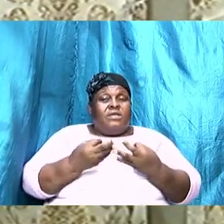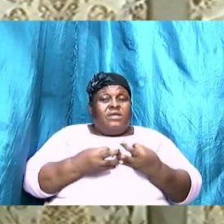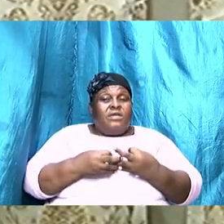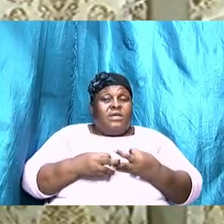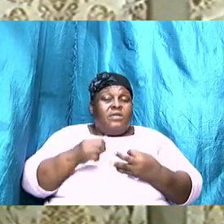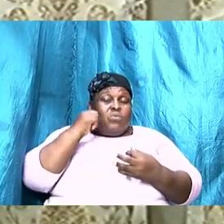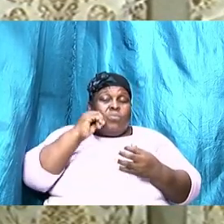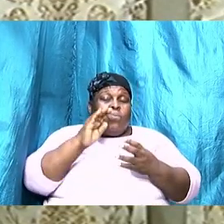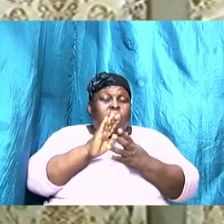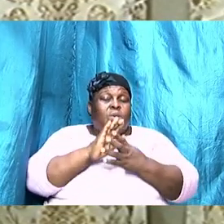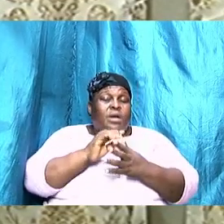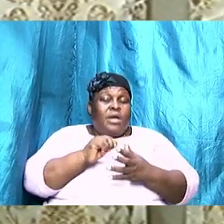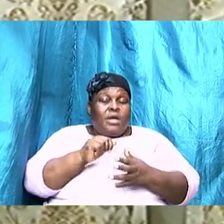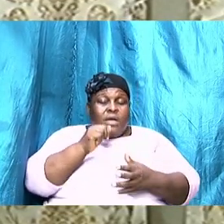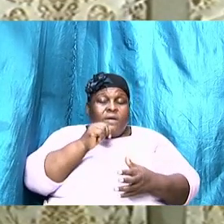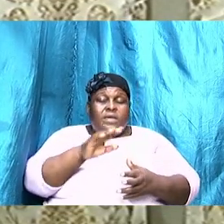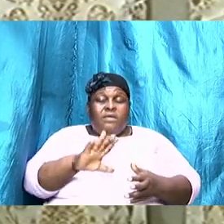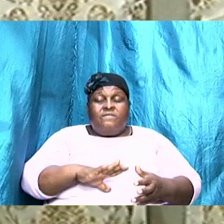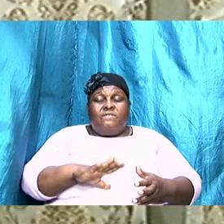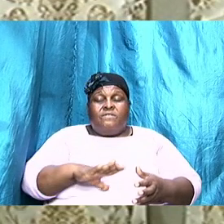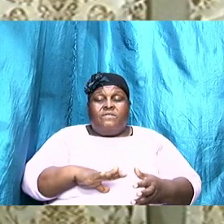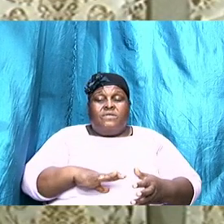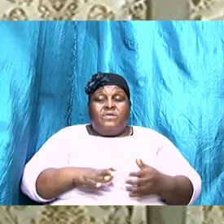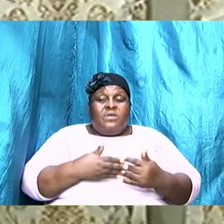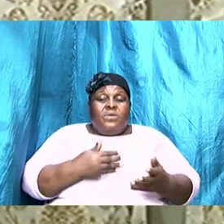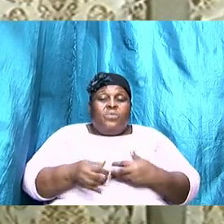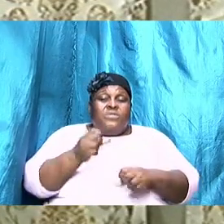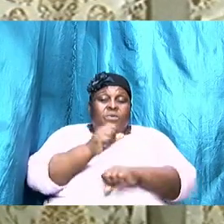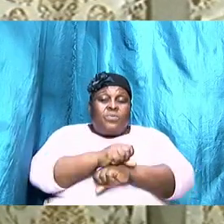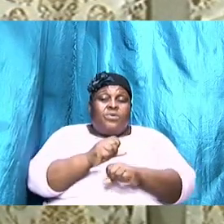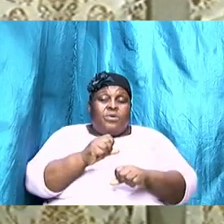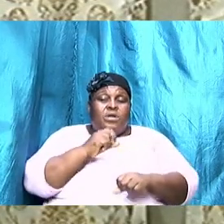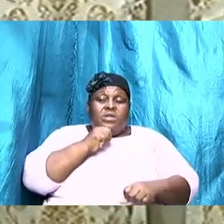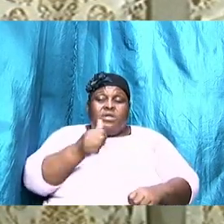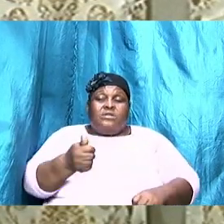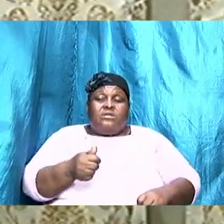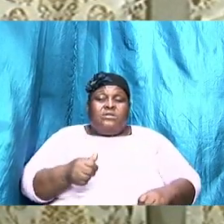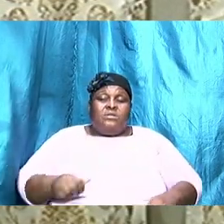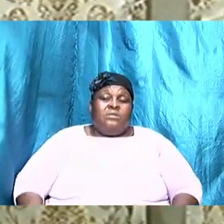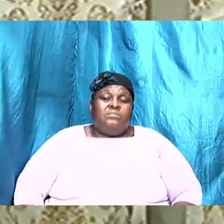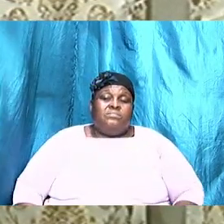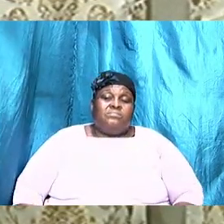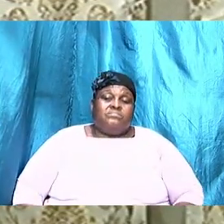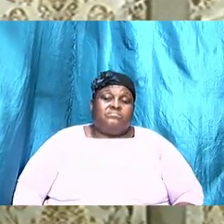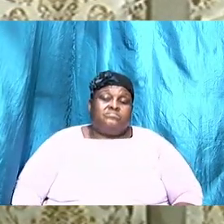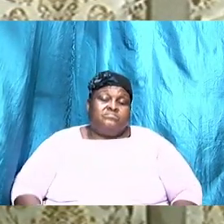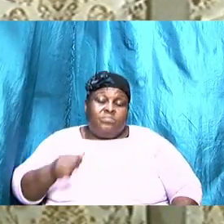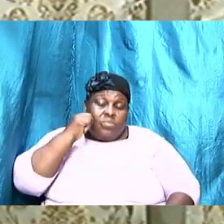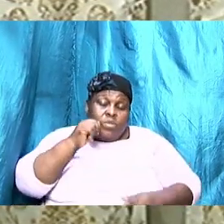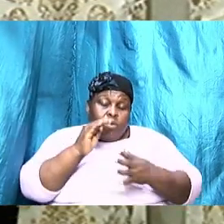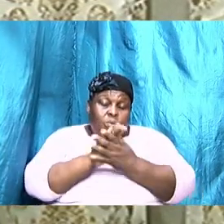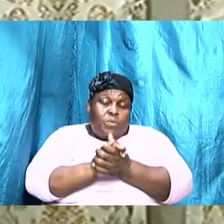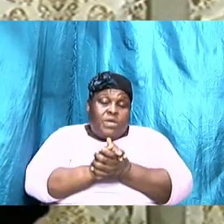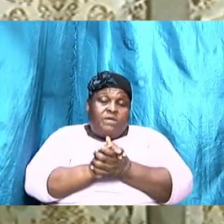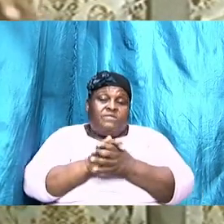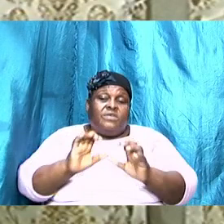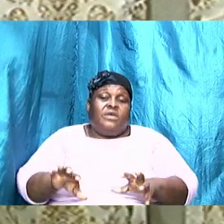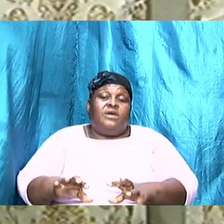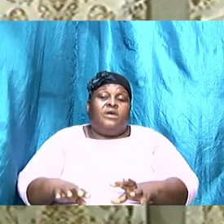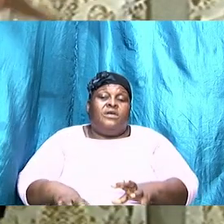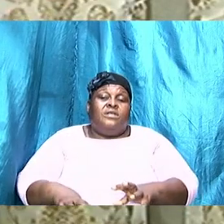she's working or not let us look at how much a woman a wife can contribute